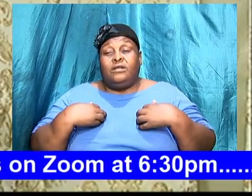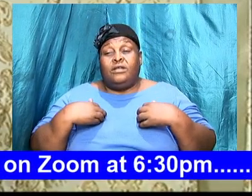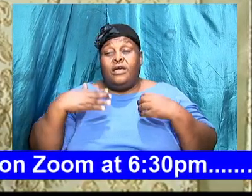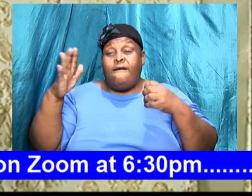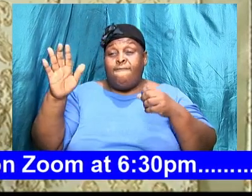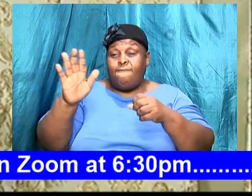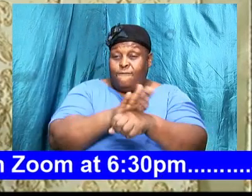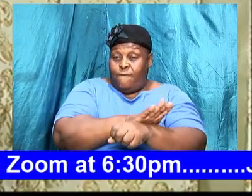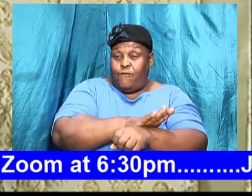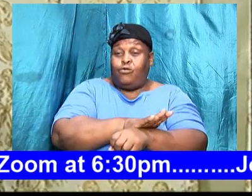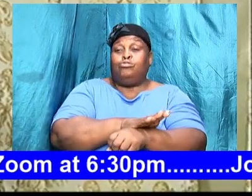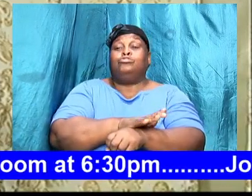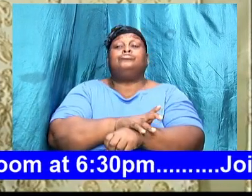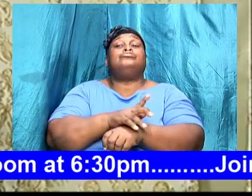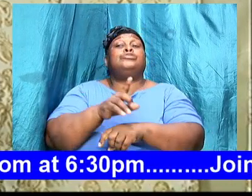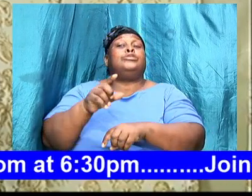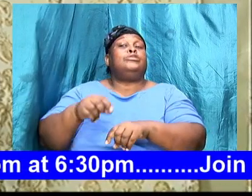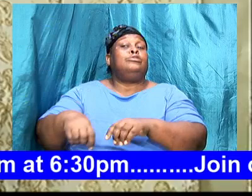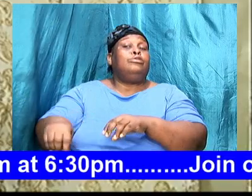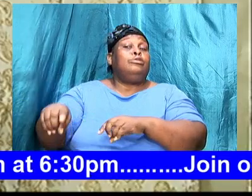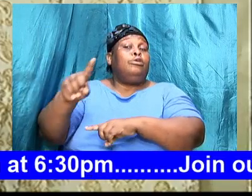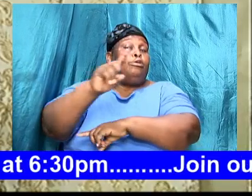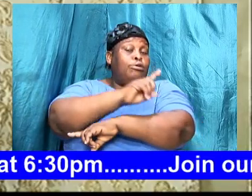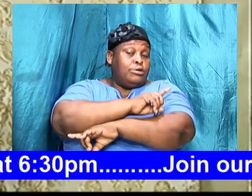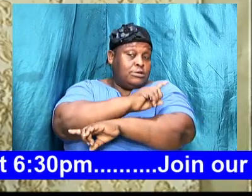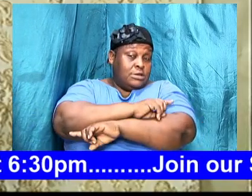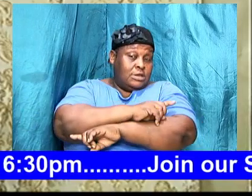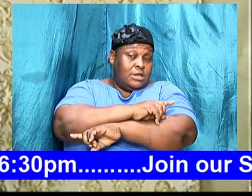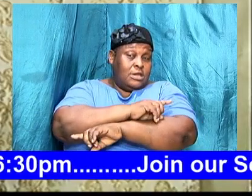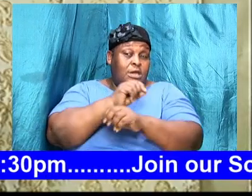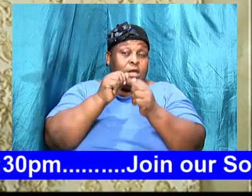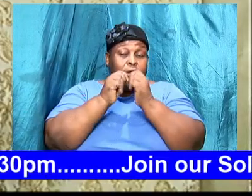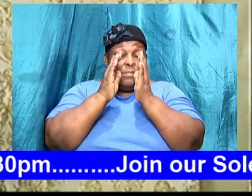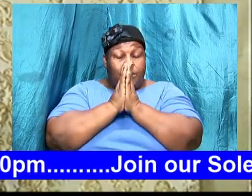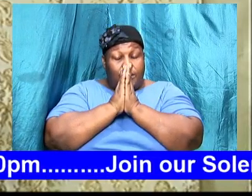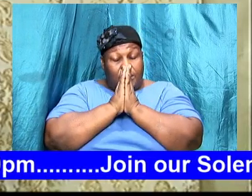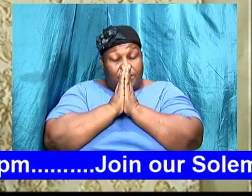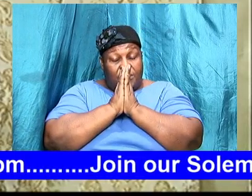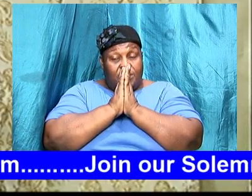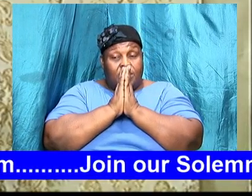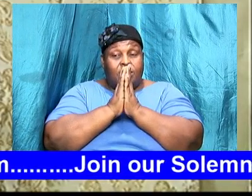full day of prior within the sanctuary